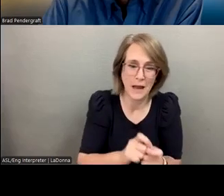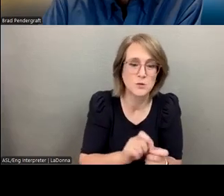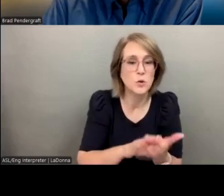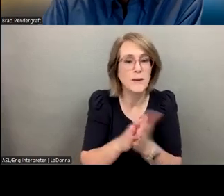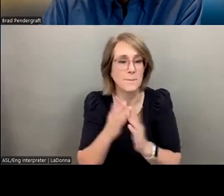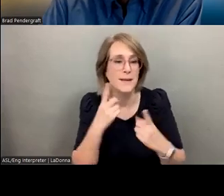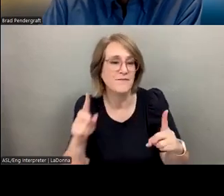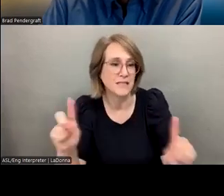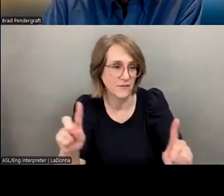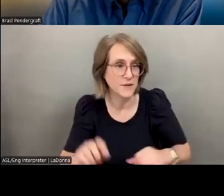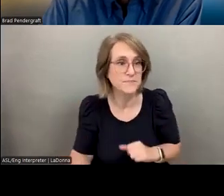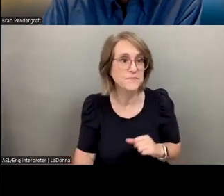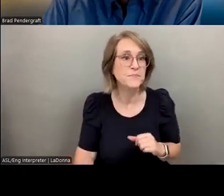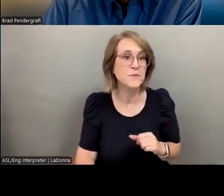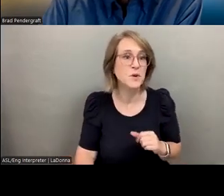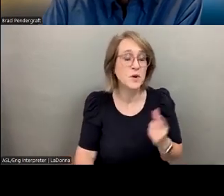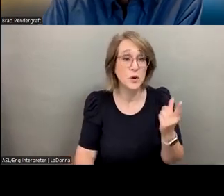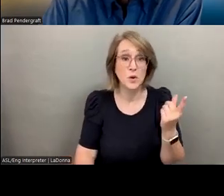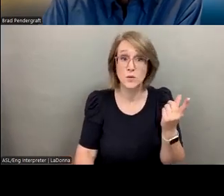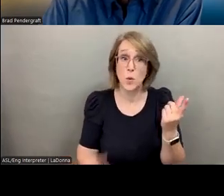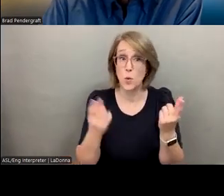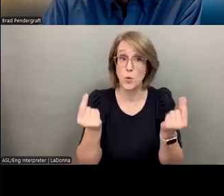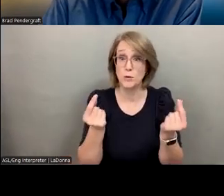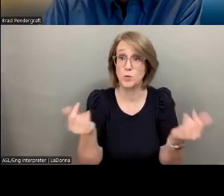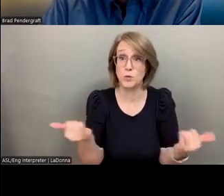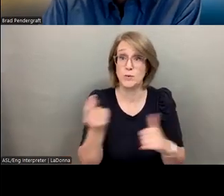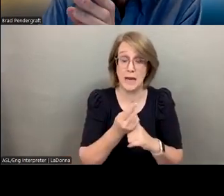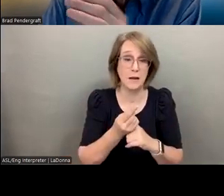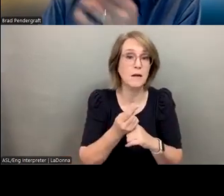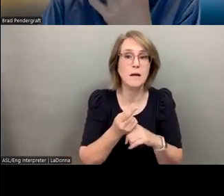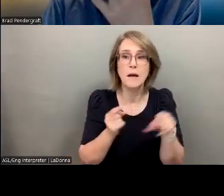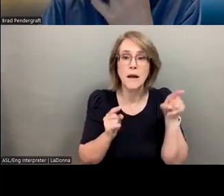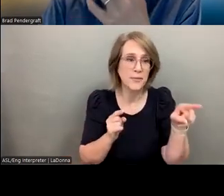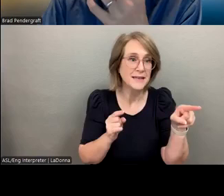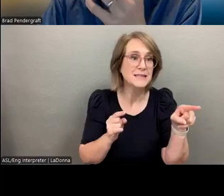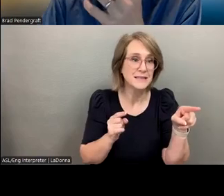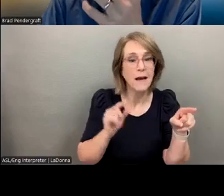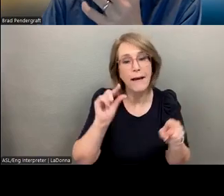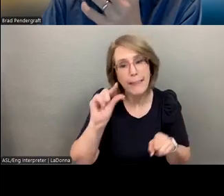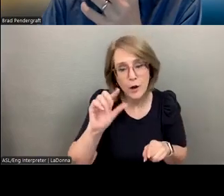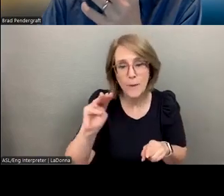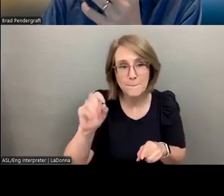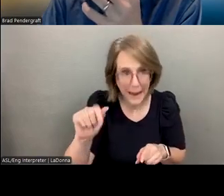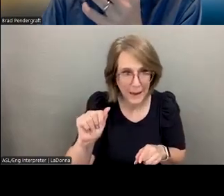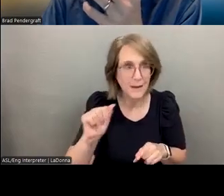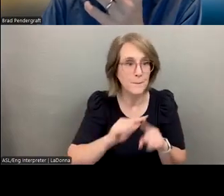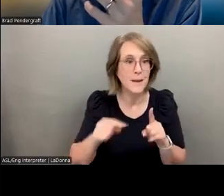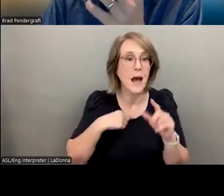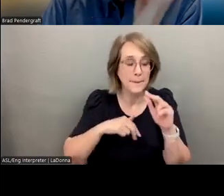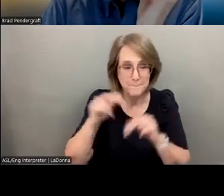And so one of the things that I'm going to be promising you today is this is a little meta here, but I built a